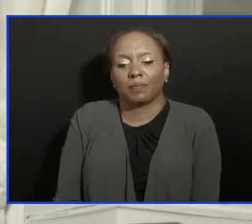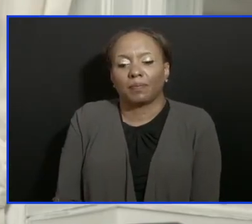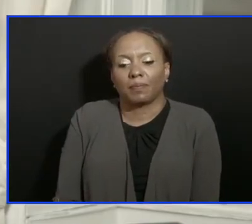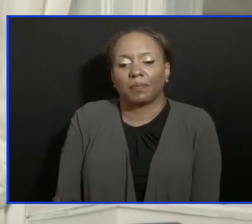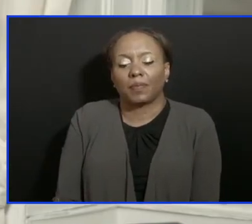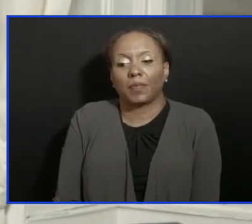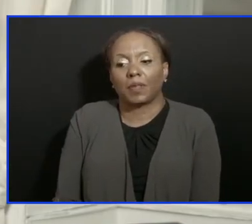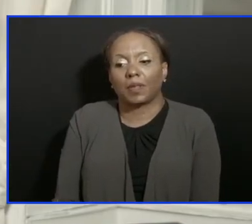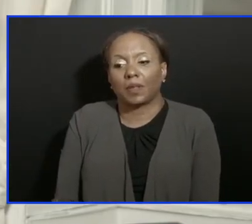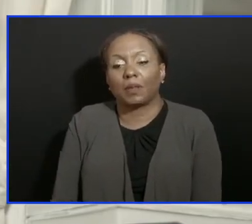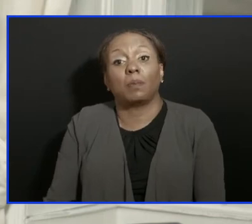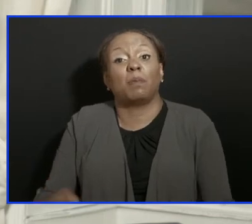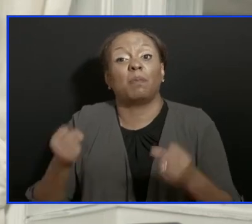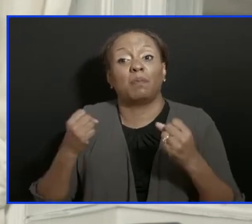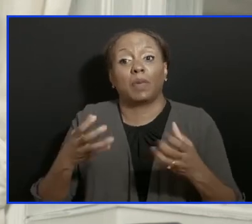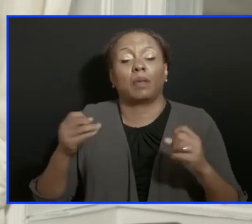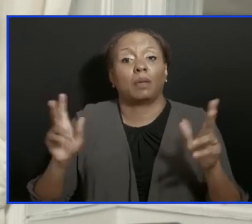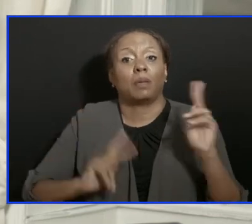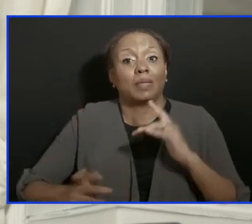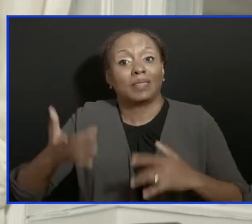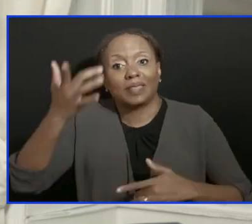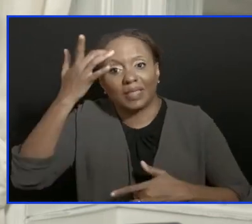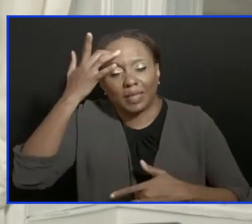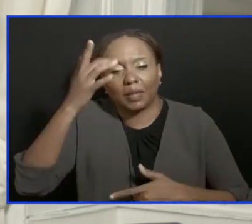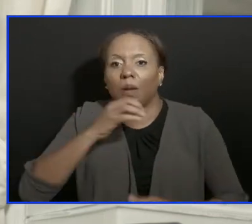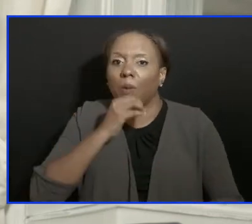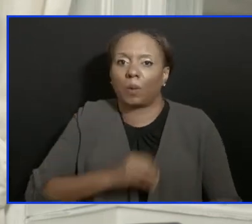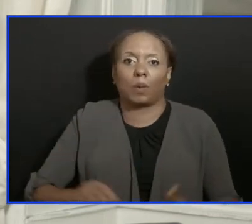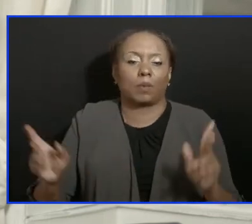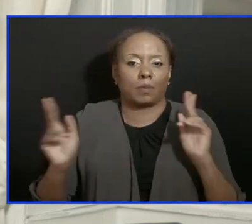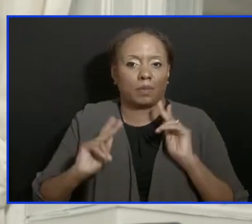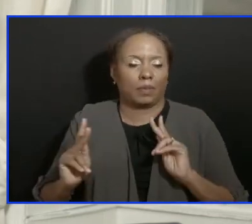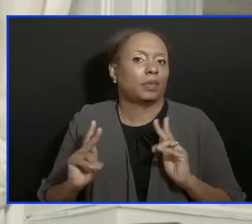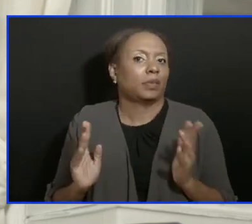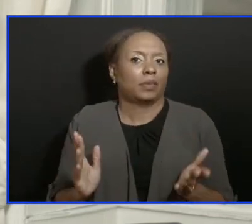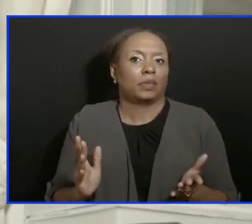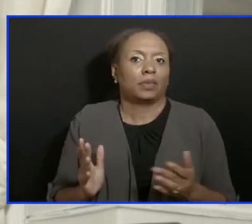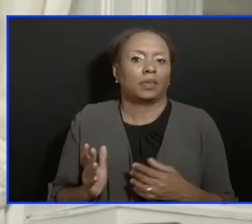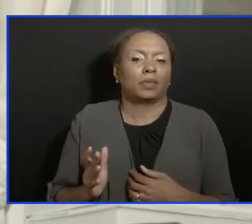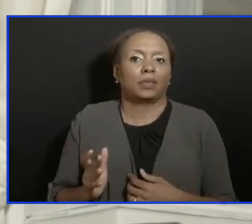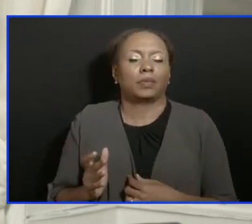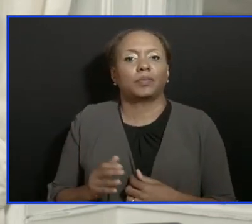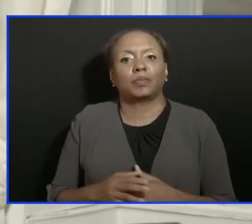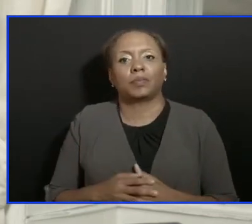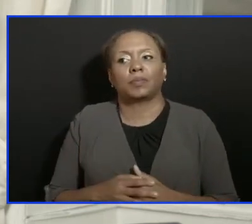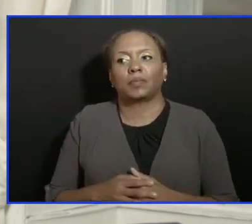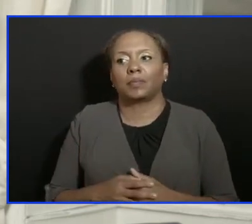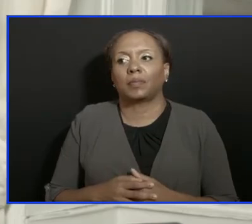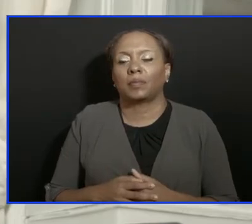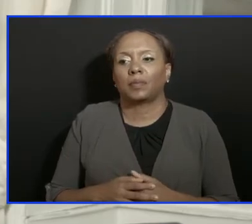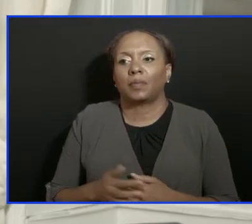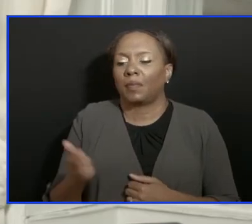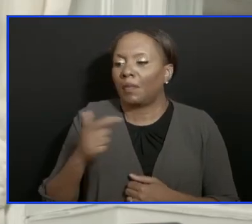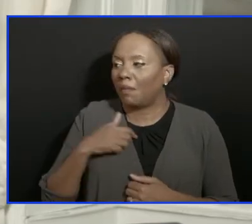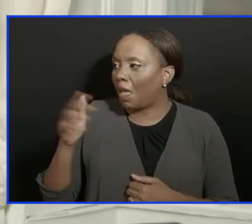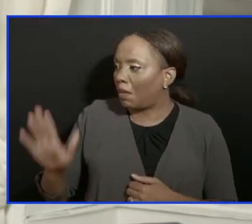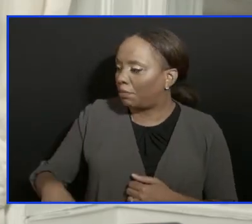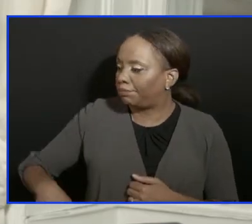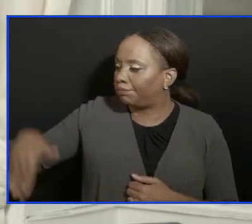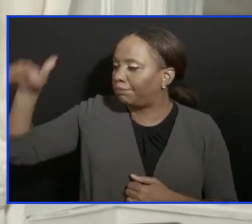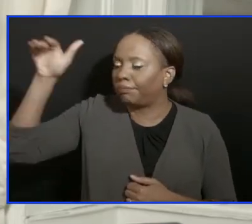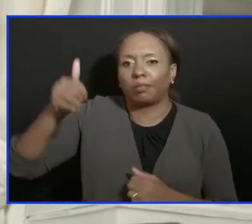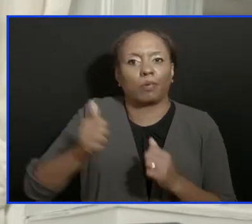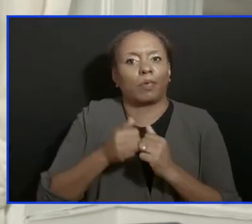of them are elderly people. having, you know, being real, right? Having been growing up for most of my life with my